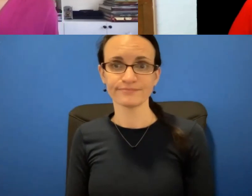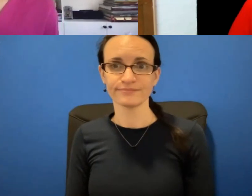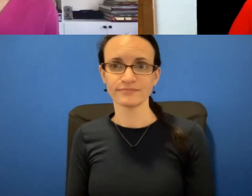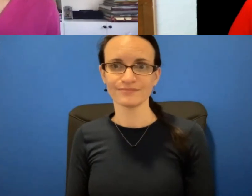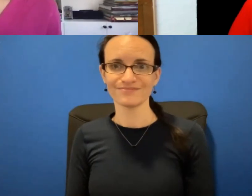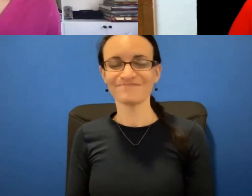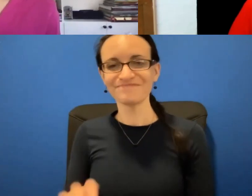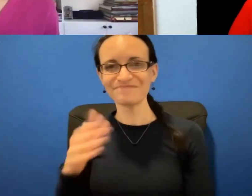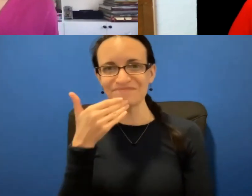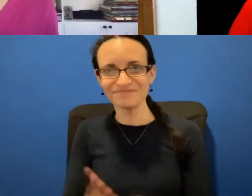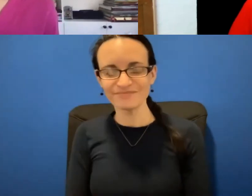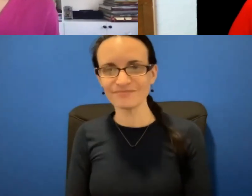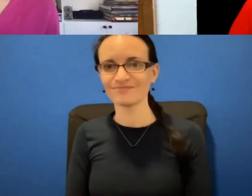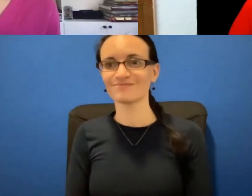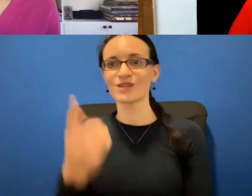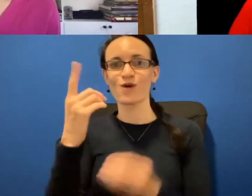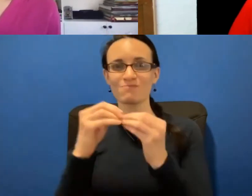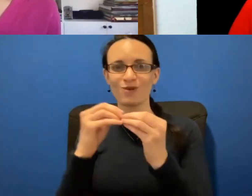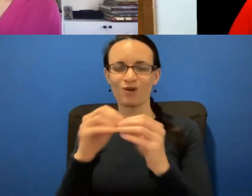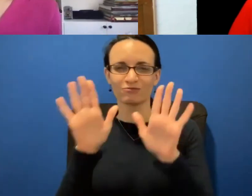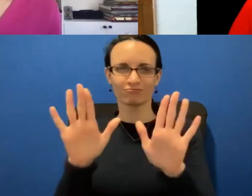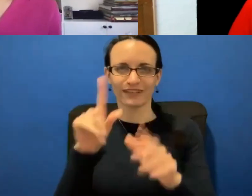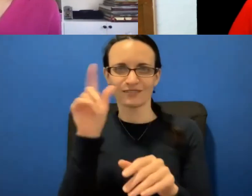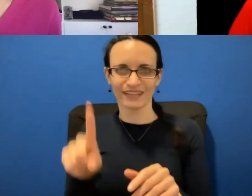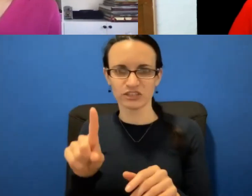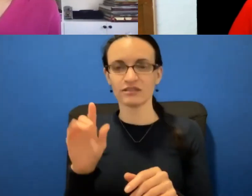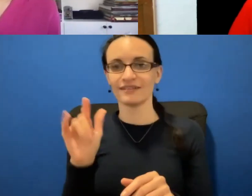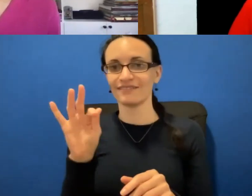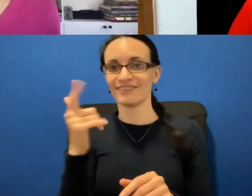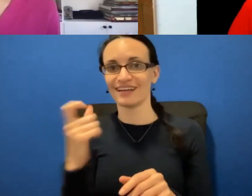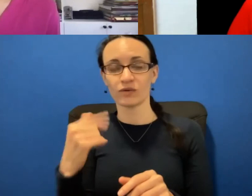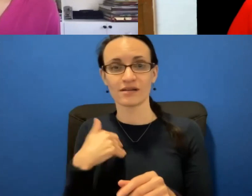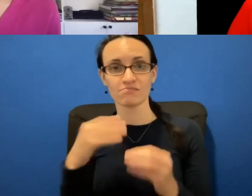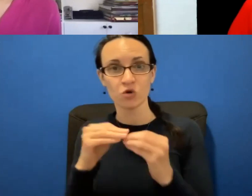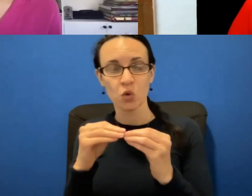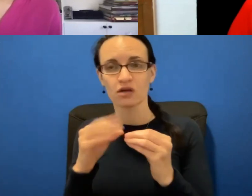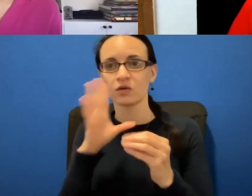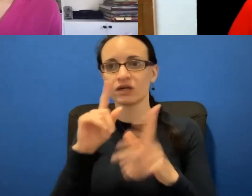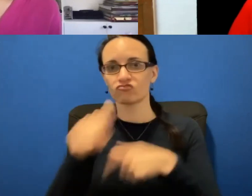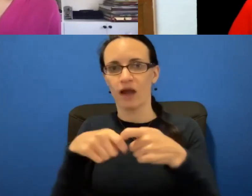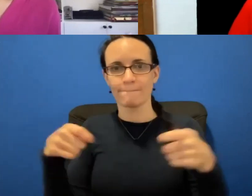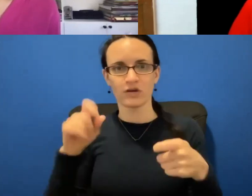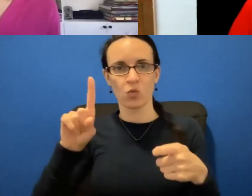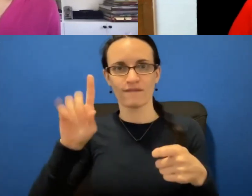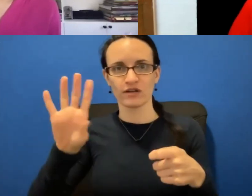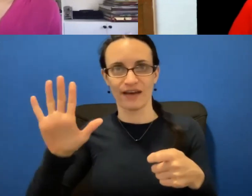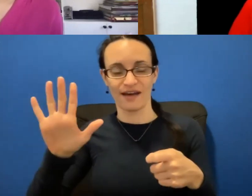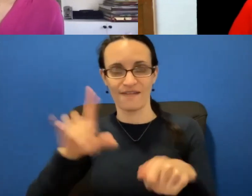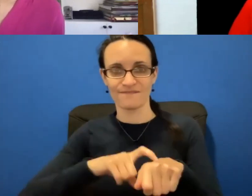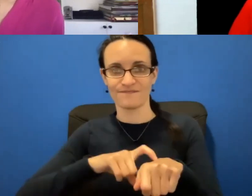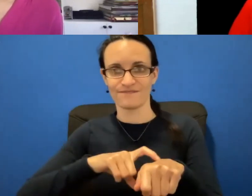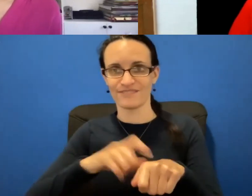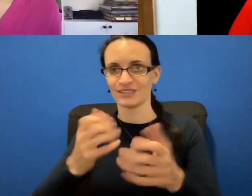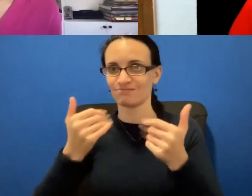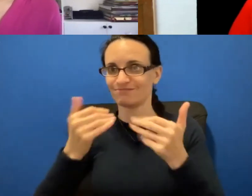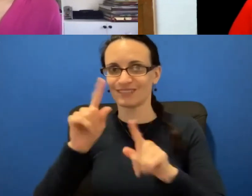Thank you. Okay, we have one more really great question. If anybody has any more, we're going to wrap up by 1.45. So, keep them rolling.